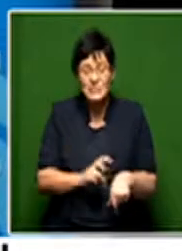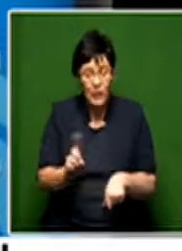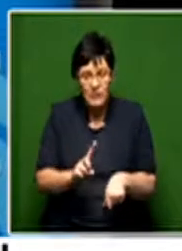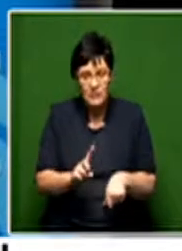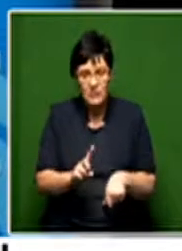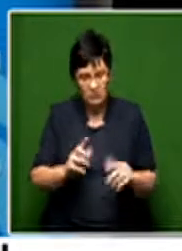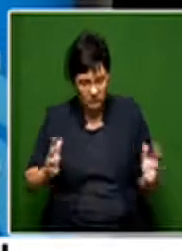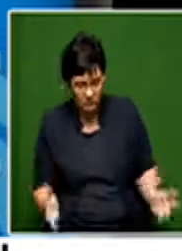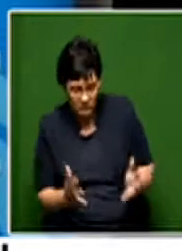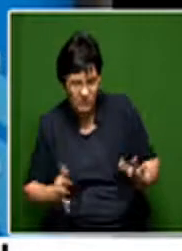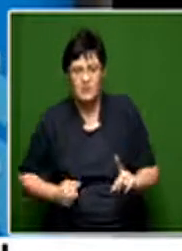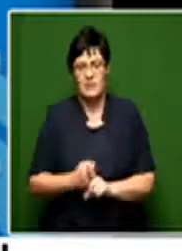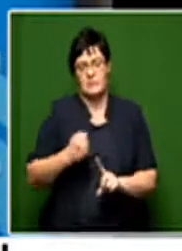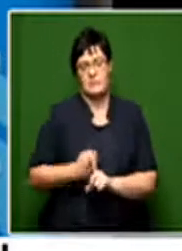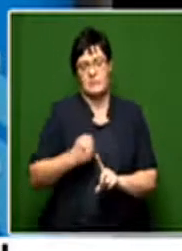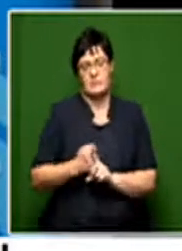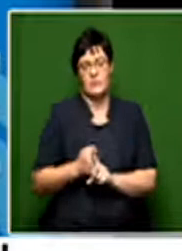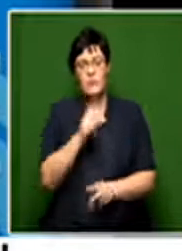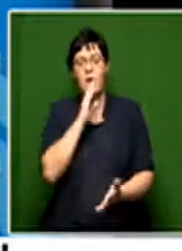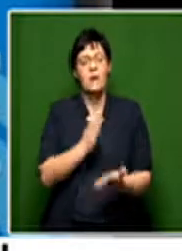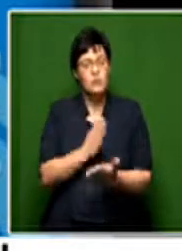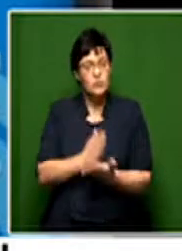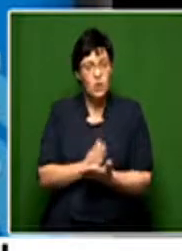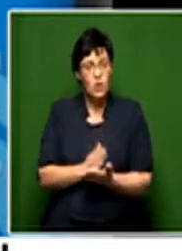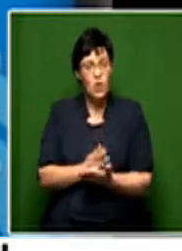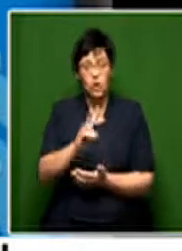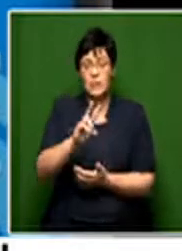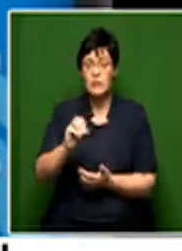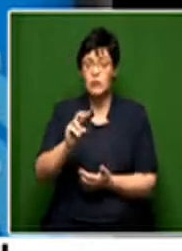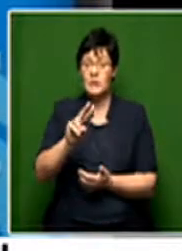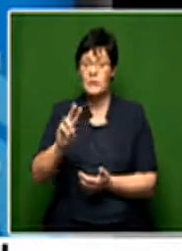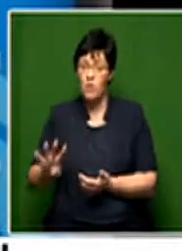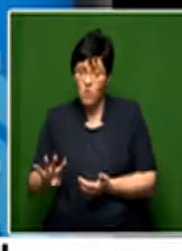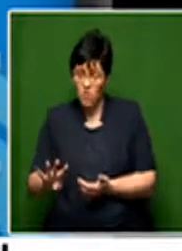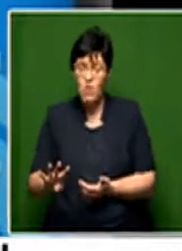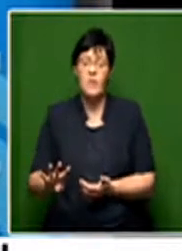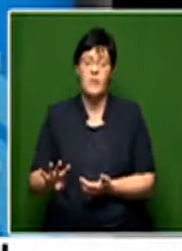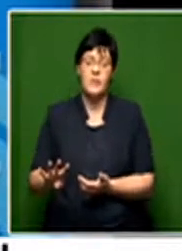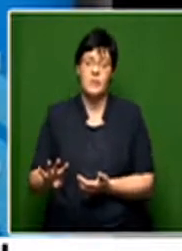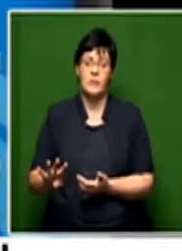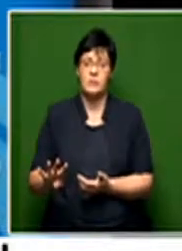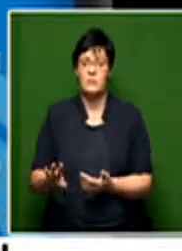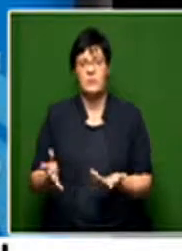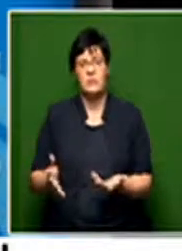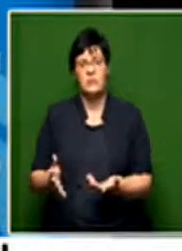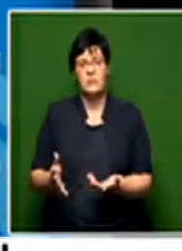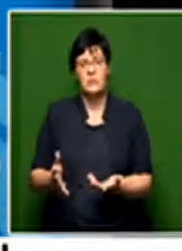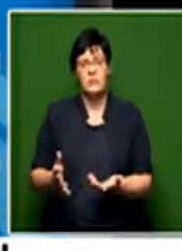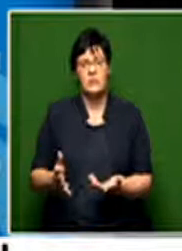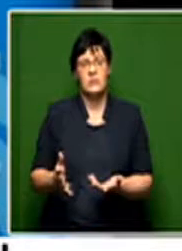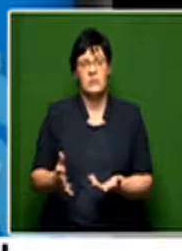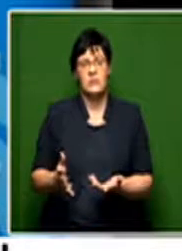rekindle our efforts to ensure that come 2024, we will probably not